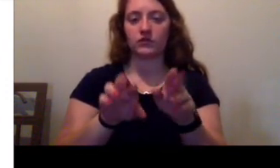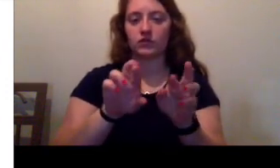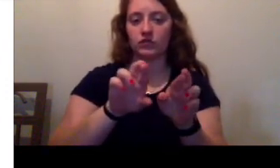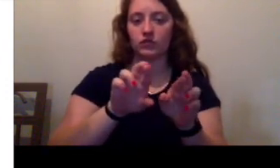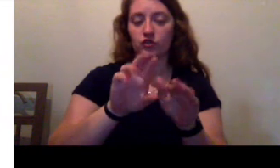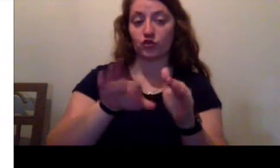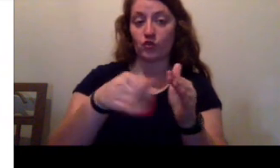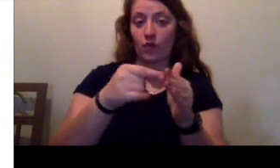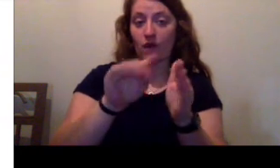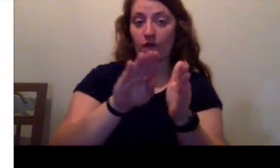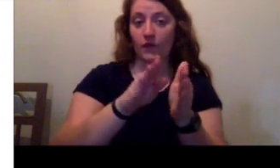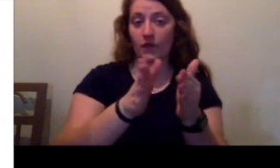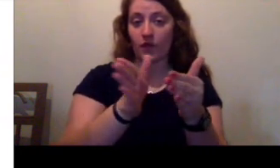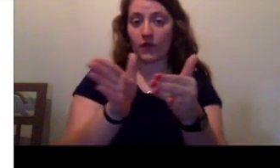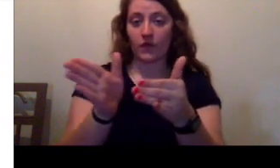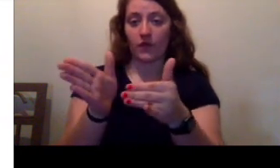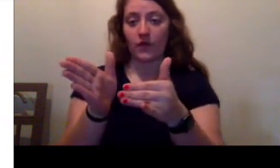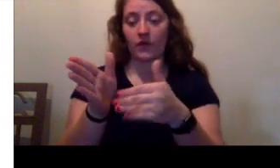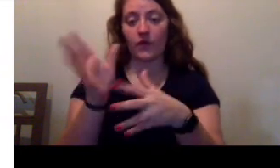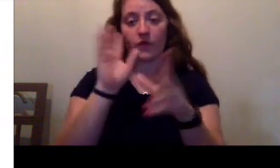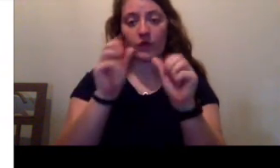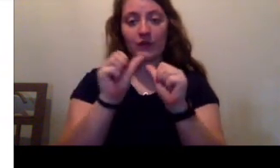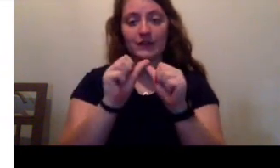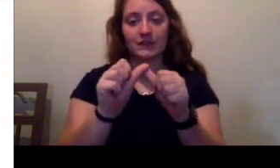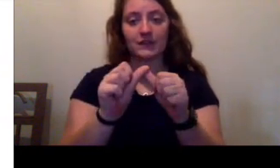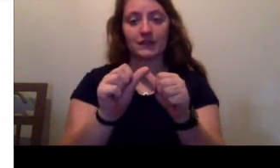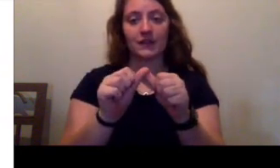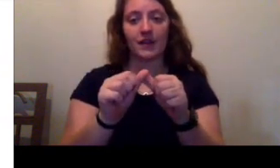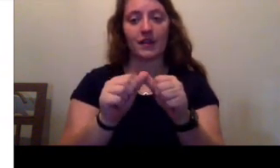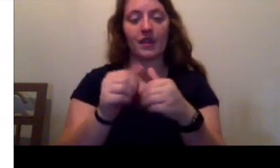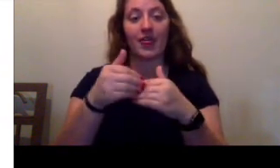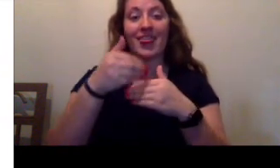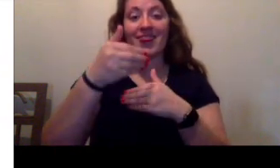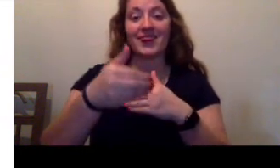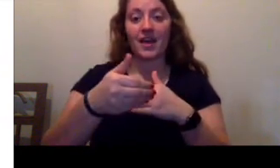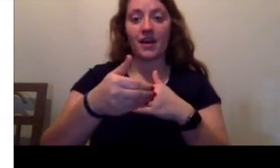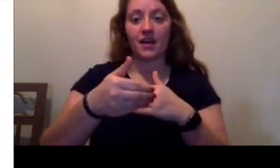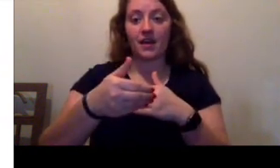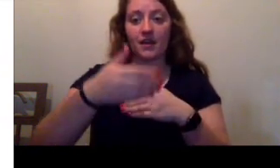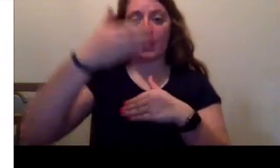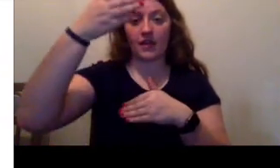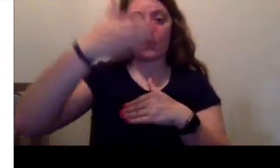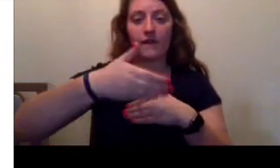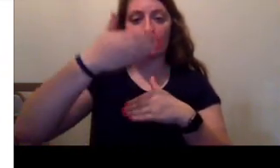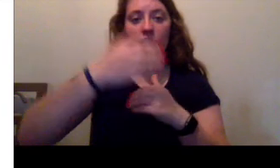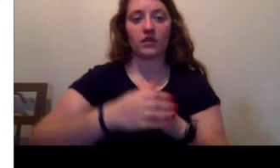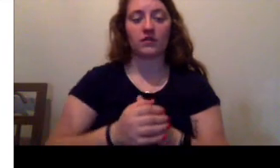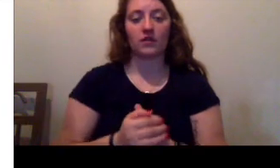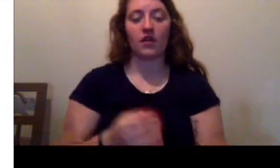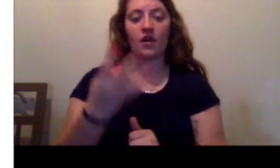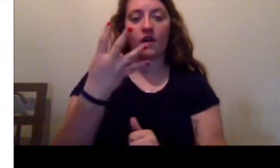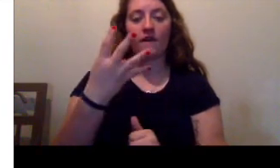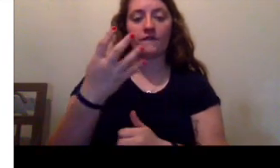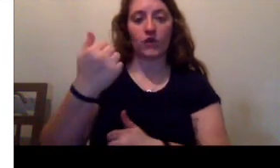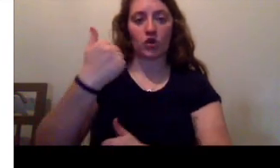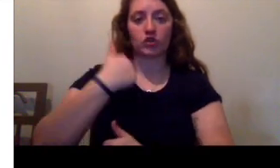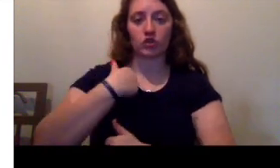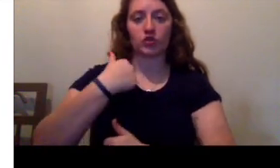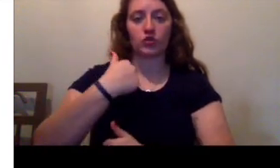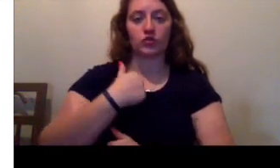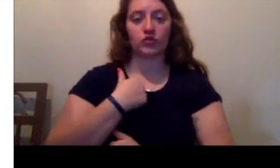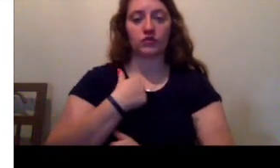the turn in the path, and the noises continued. Then, there, in front of her, four armed soldiers.